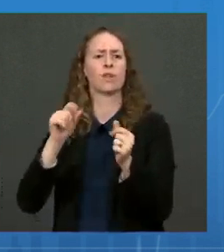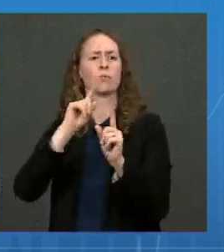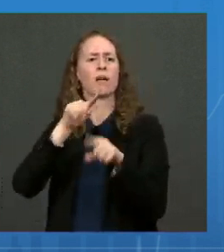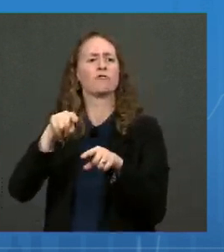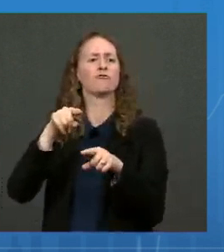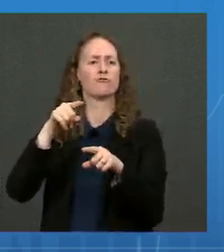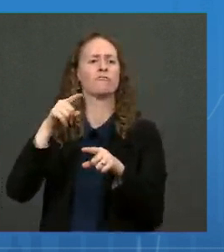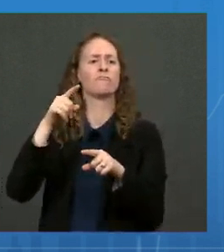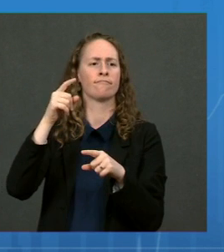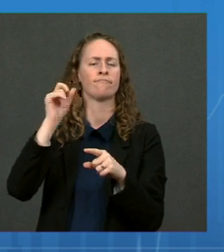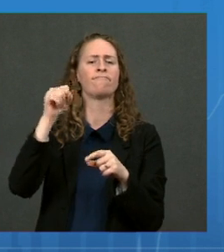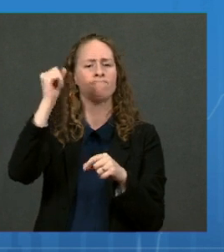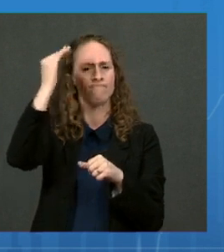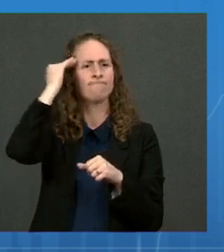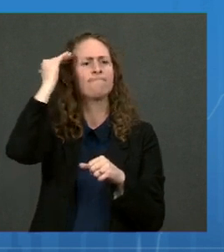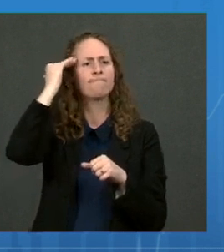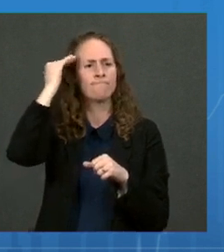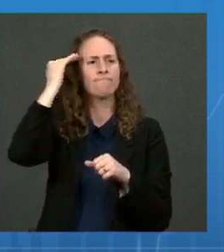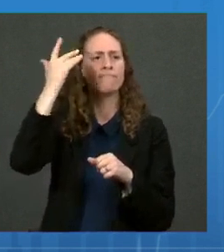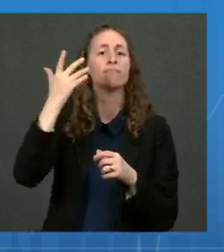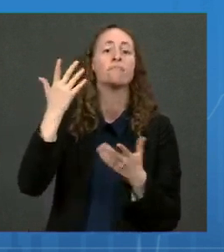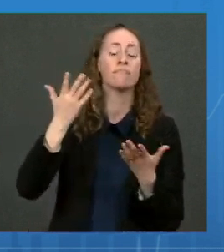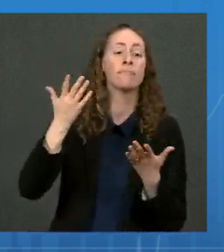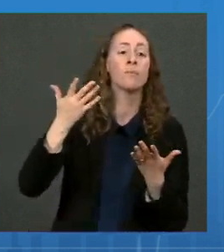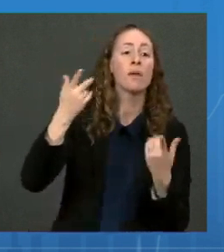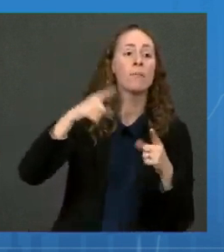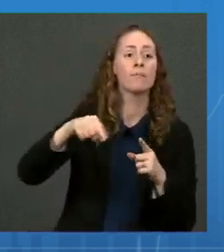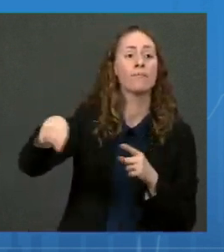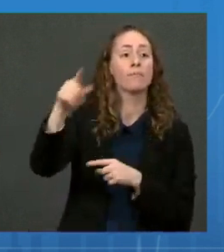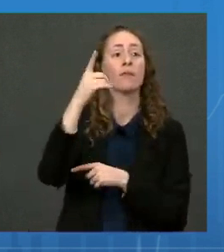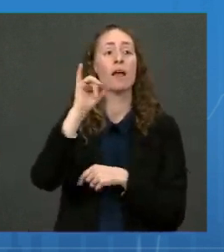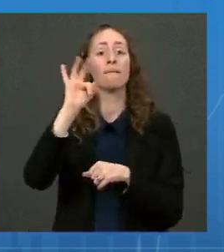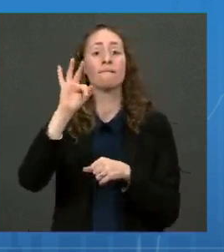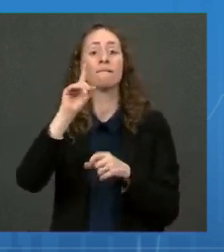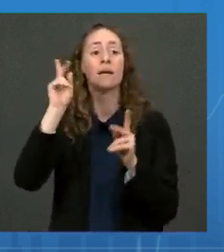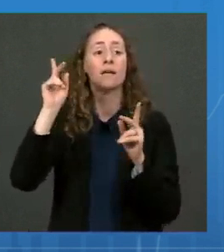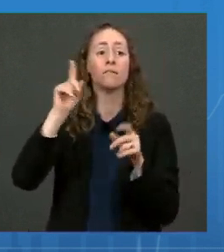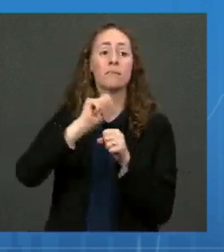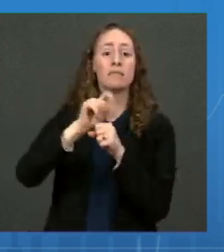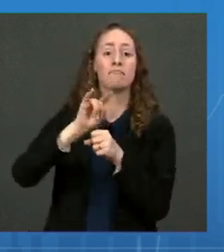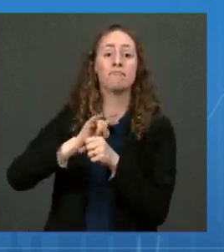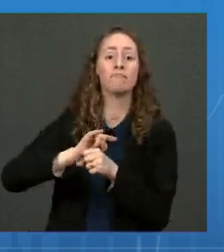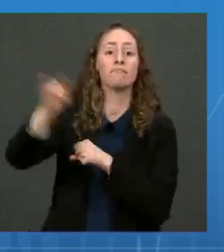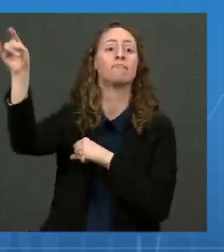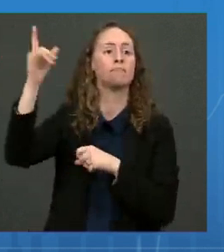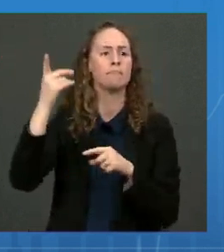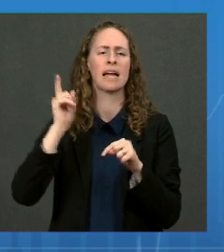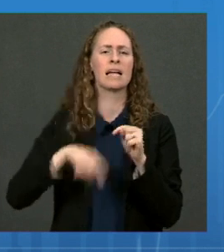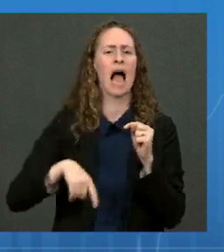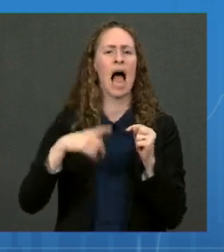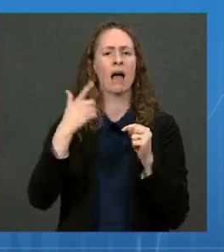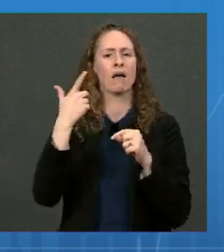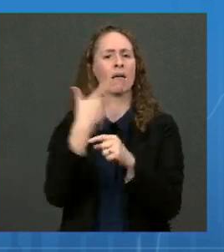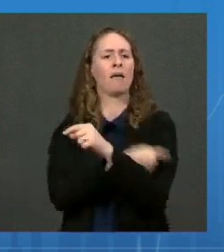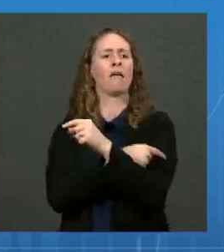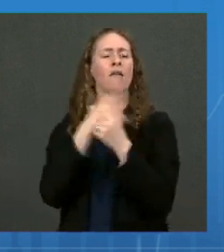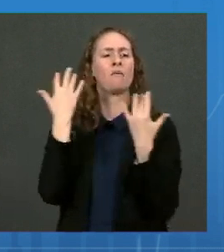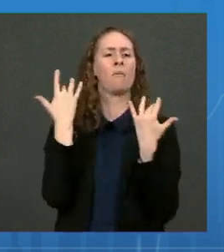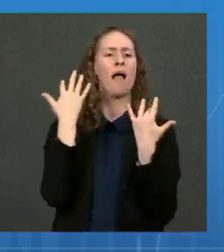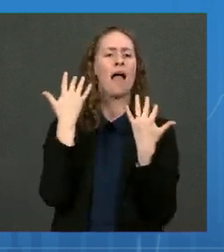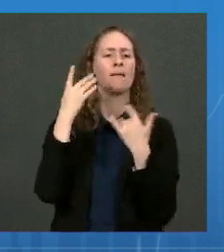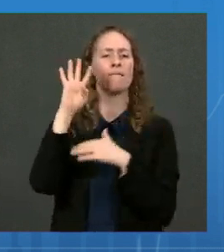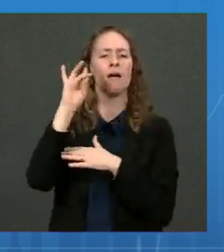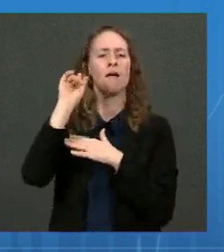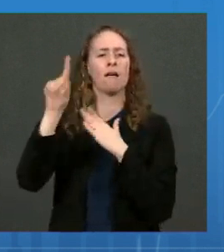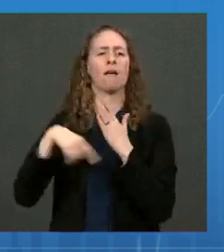about, about not having a person fly for, I believe, 24 to 48 hours after, because we do know that it is